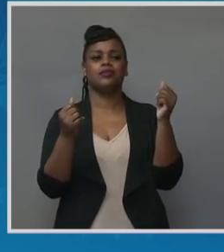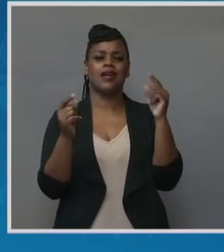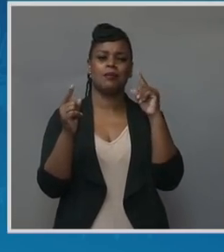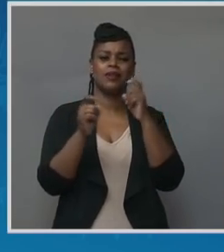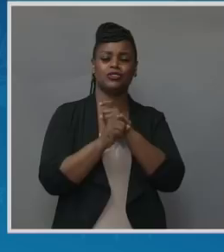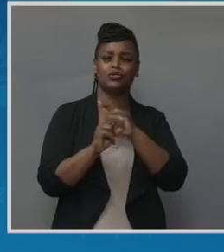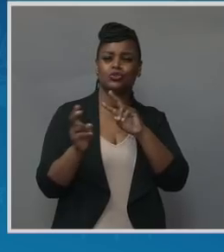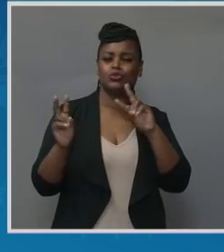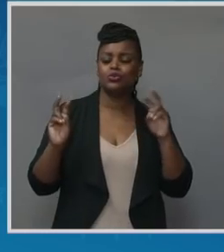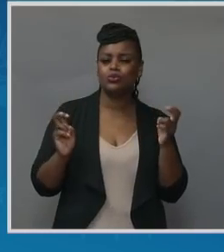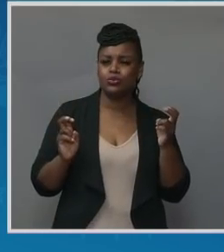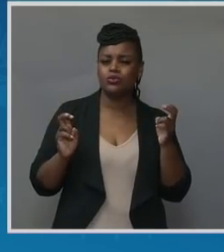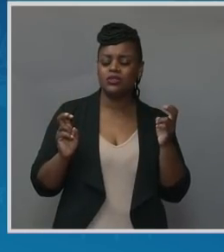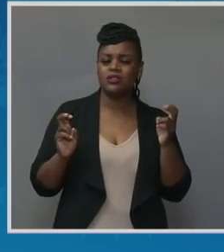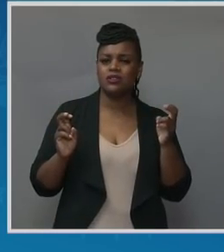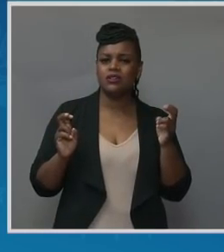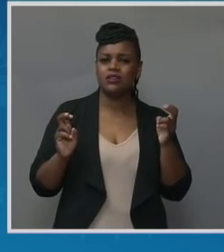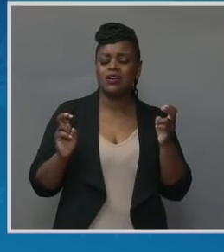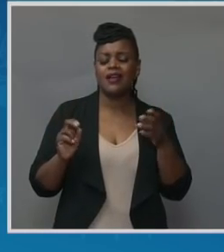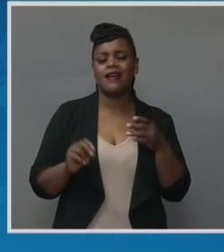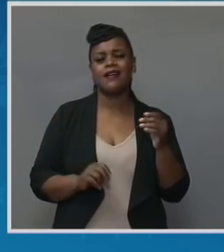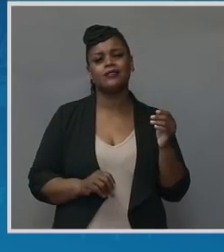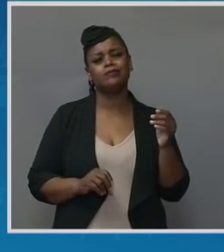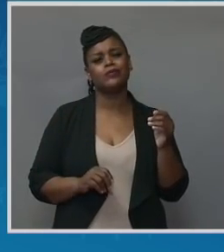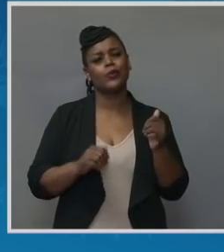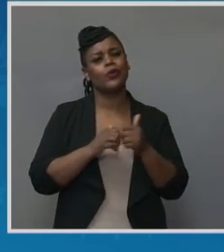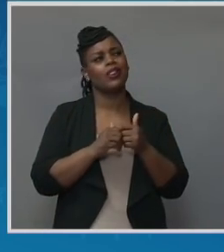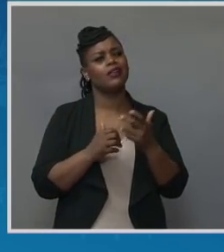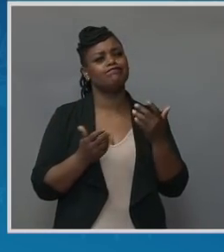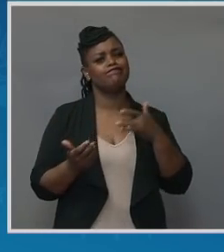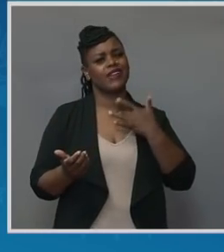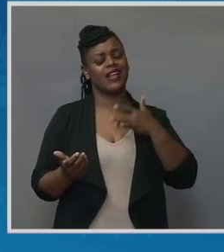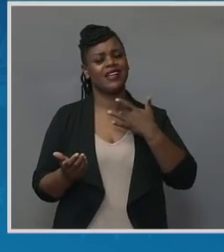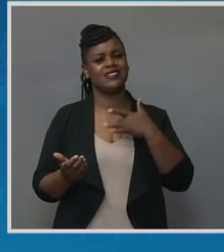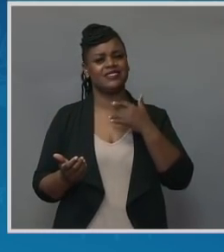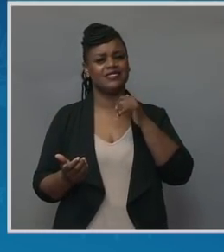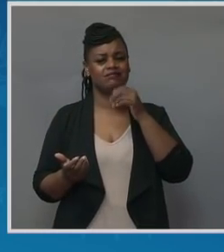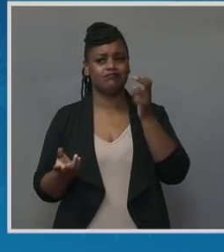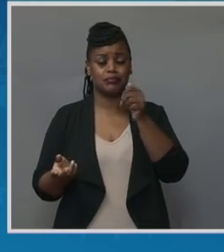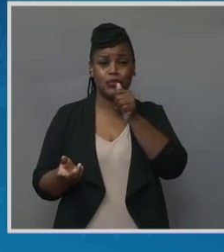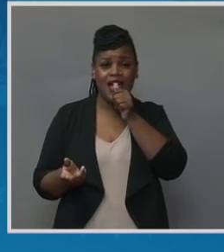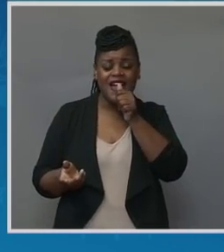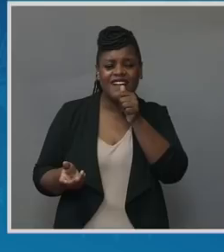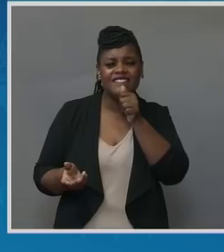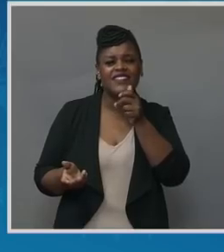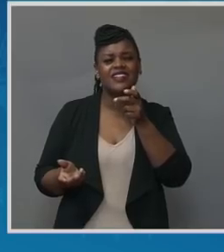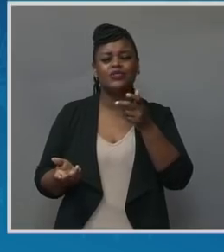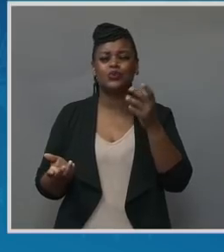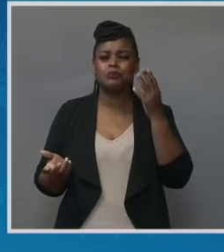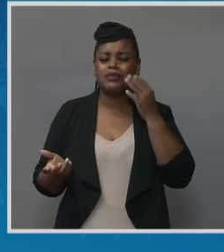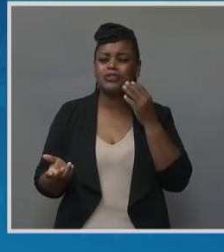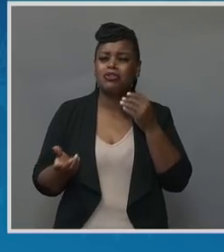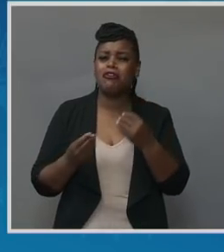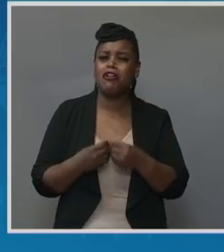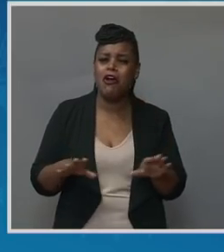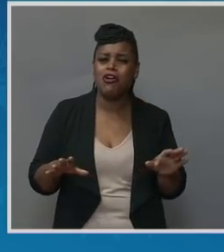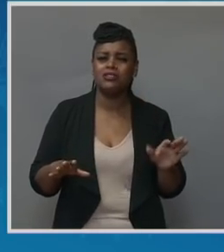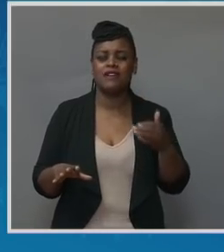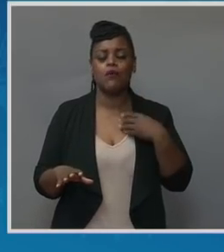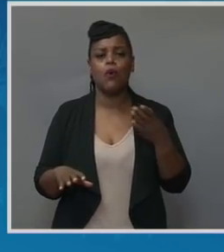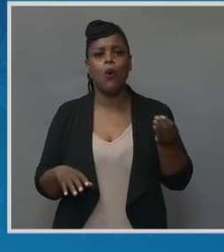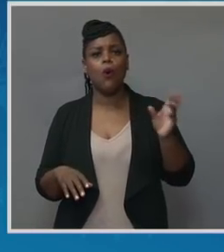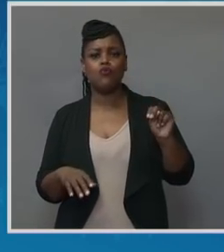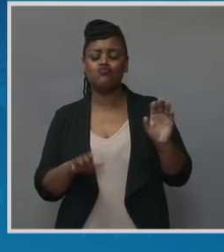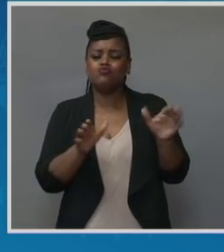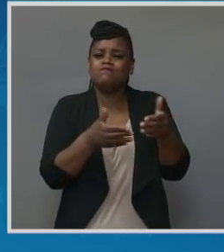lack of privacy for those parents dealing with loss at the time. One in four women will be forced to navigate